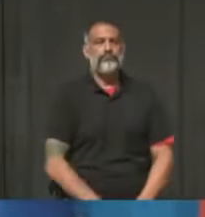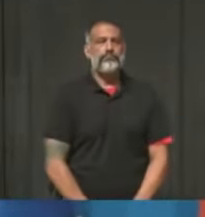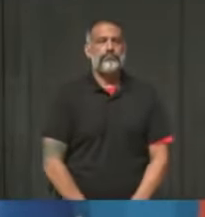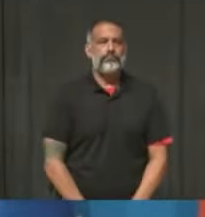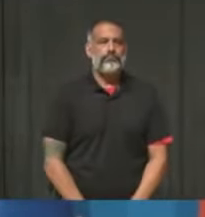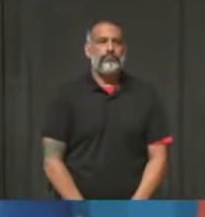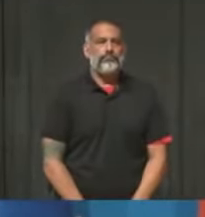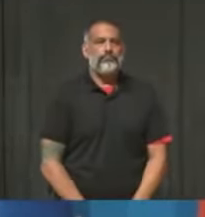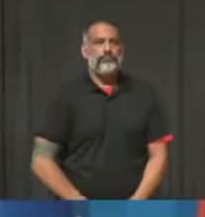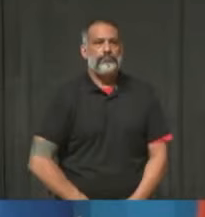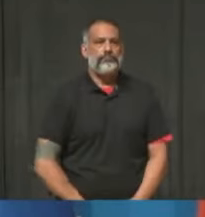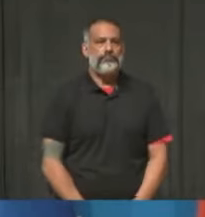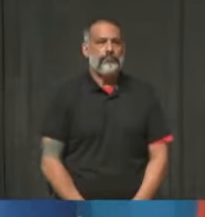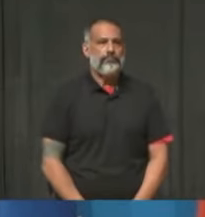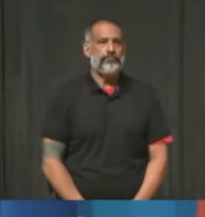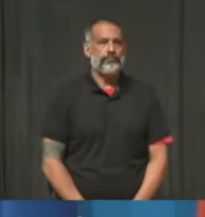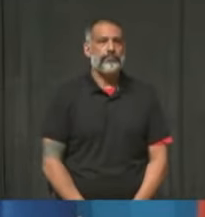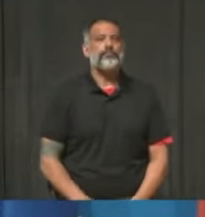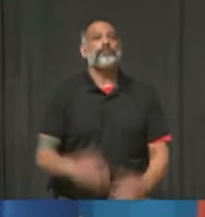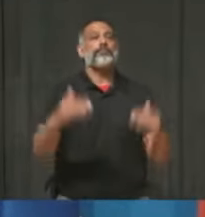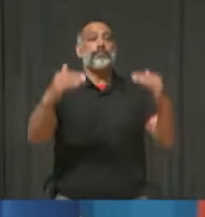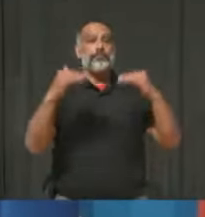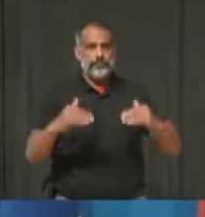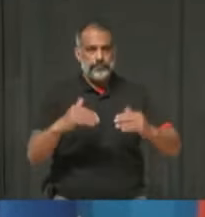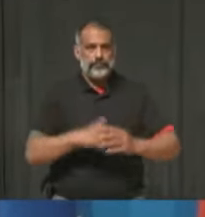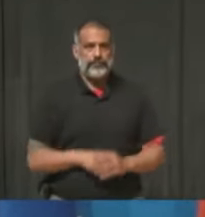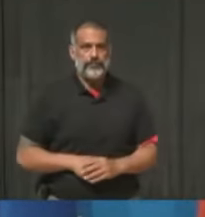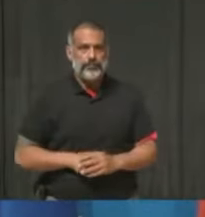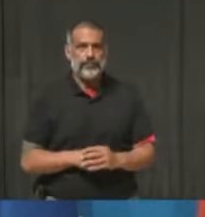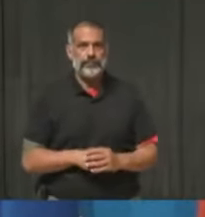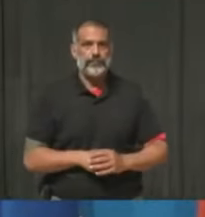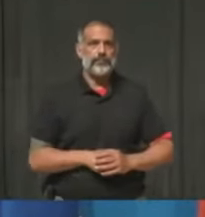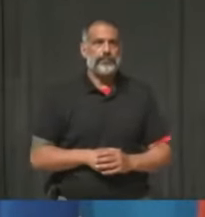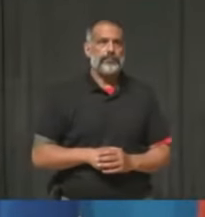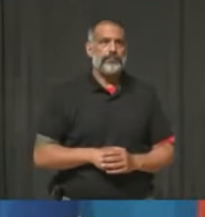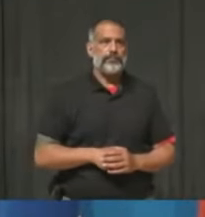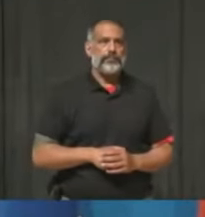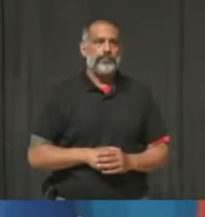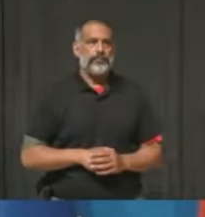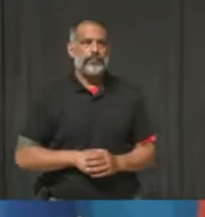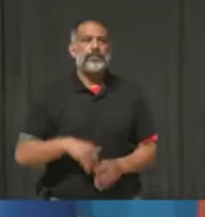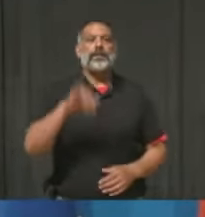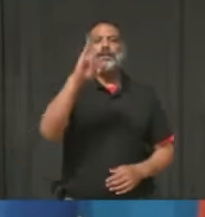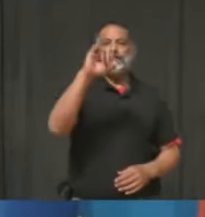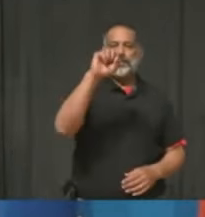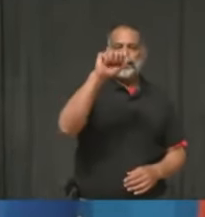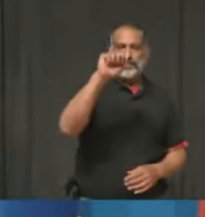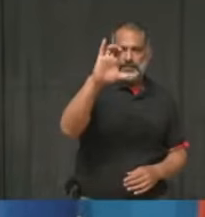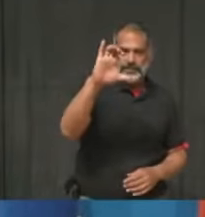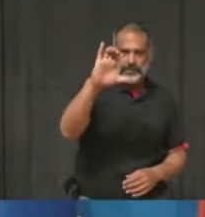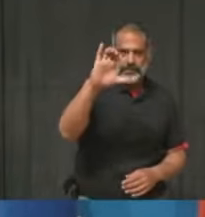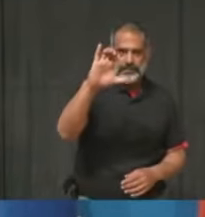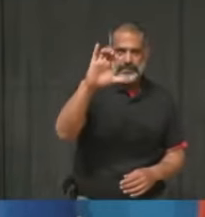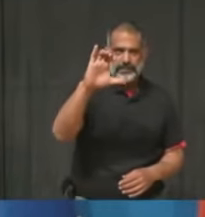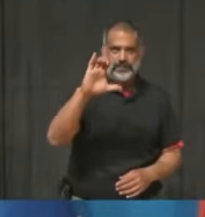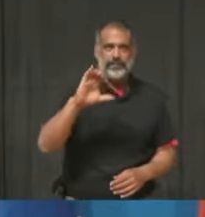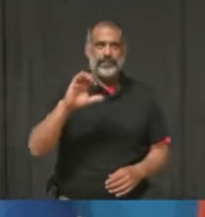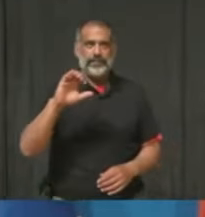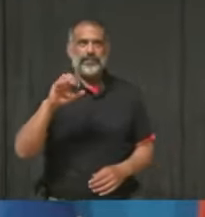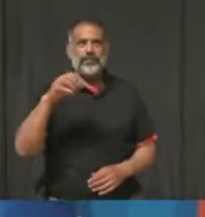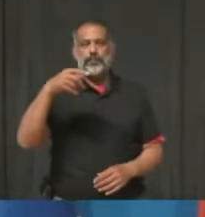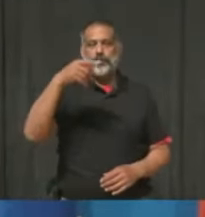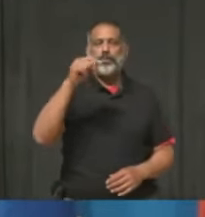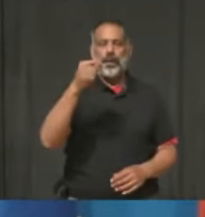Next question, please. Your next question comes from Isaac Callan at the pointer. Go ahead, Isaac. Hi, McCrombie.